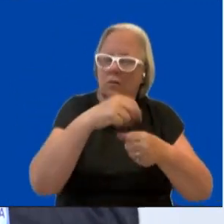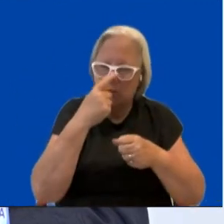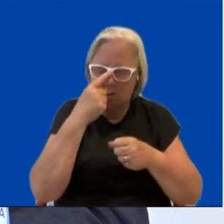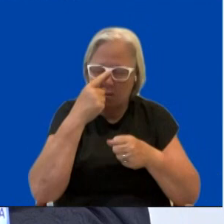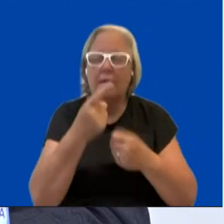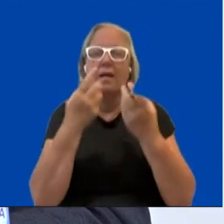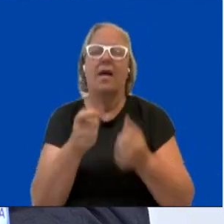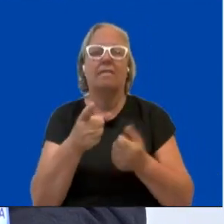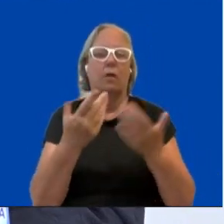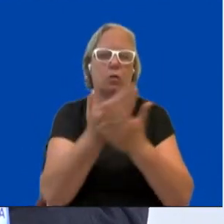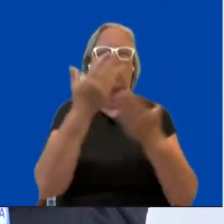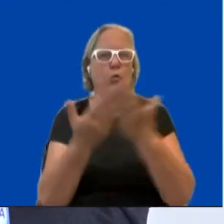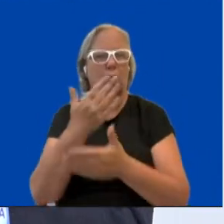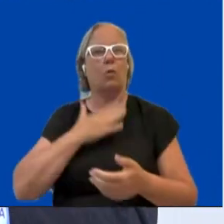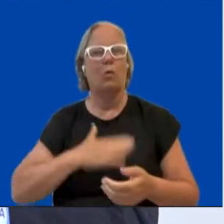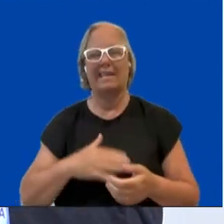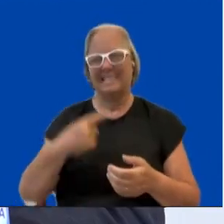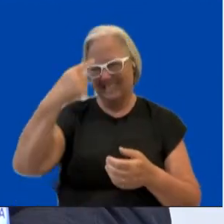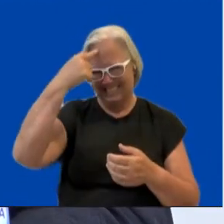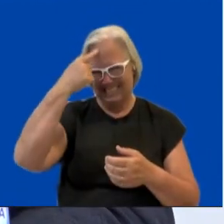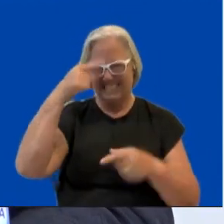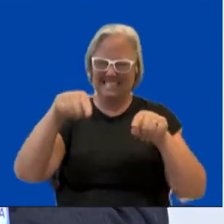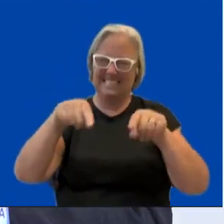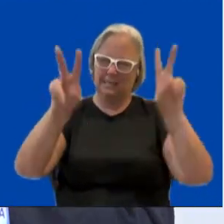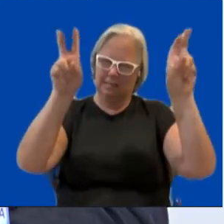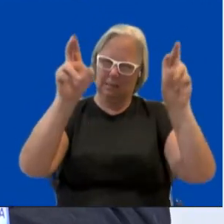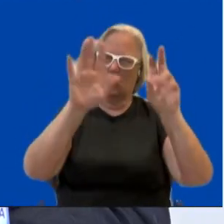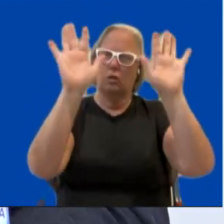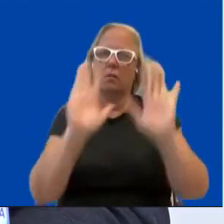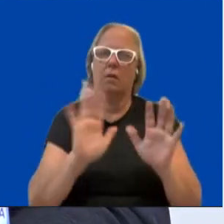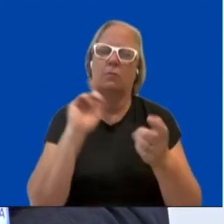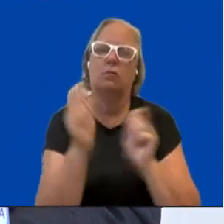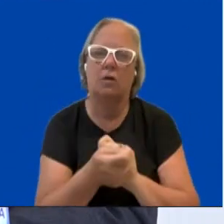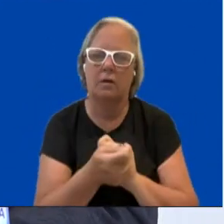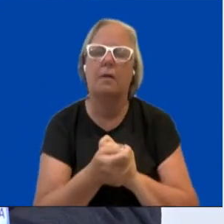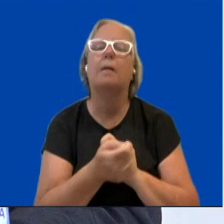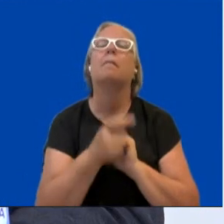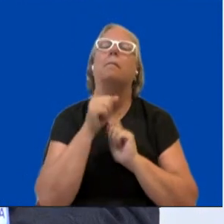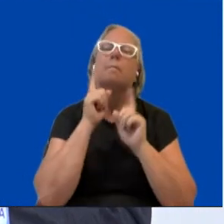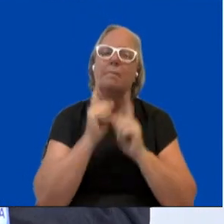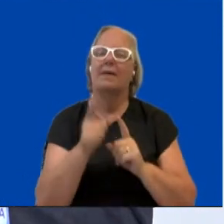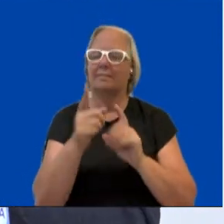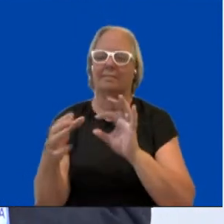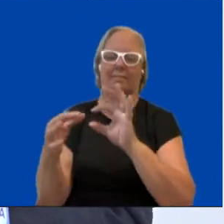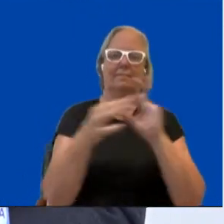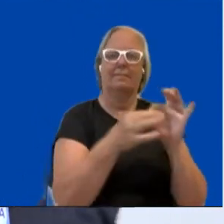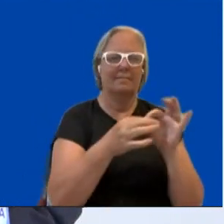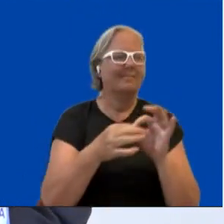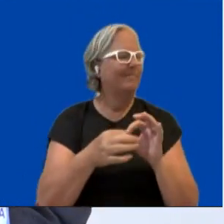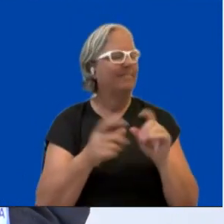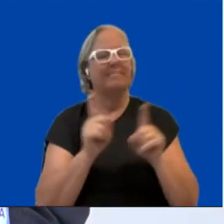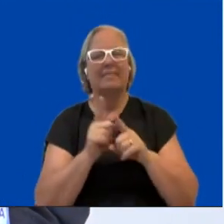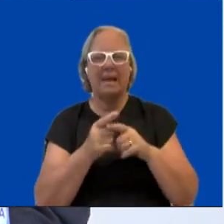address climate change are not being done in partnership with marginalized communities. And so what you're seeing is that there's also increasing